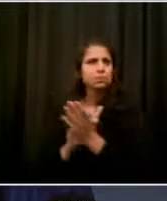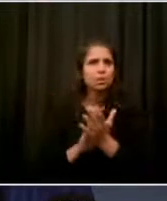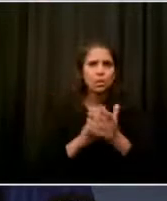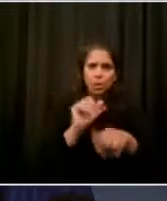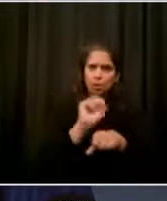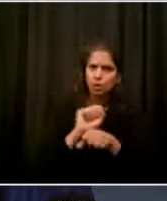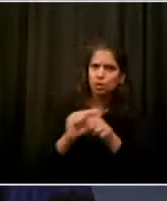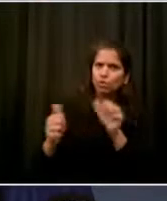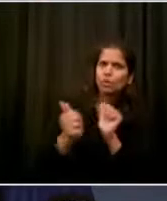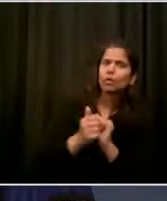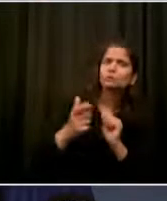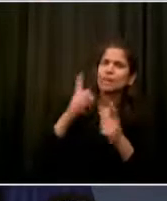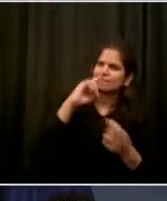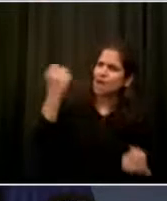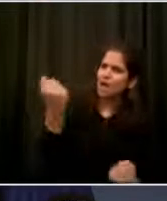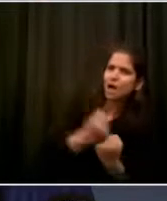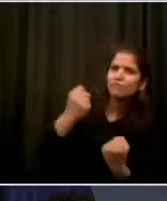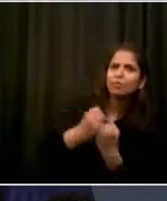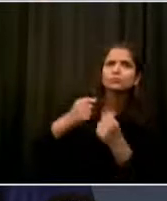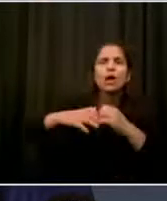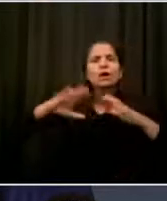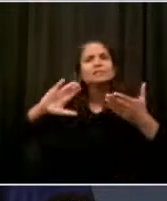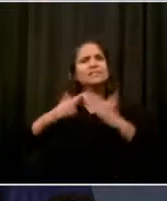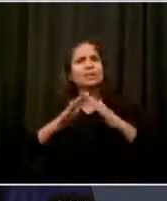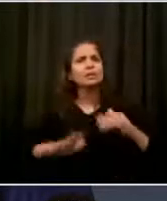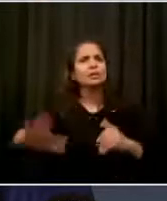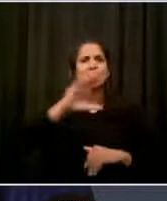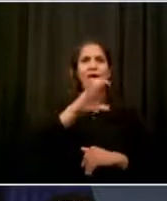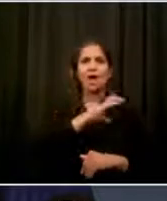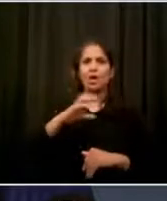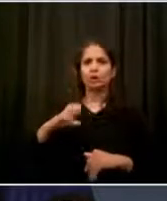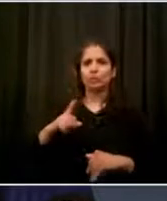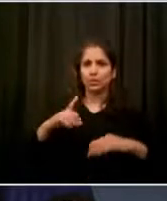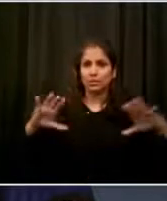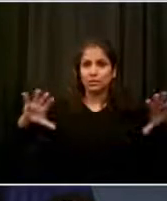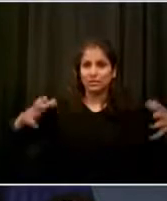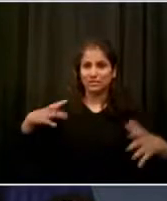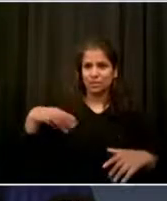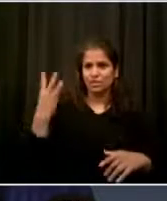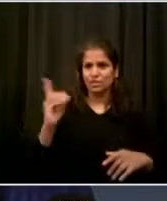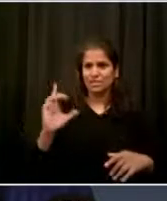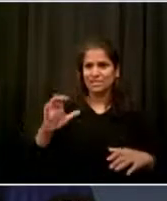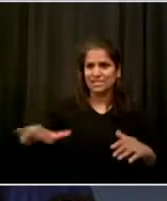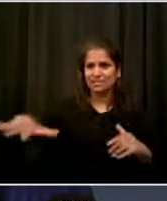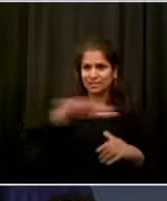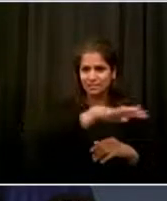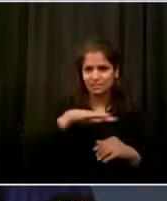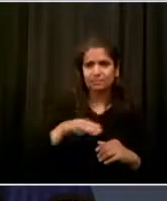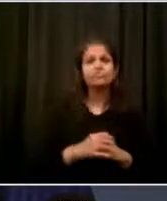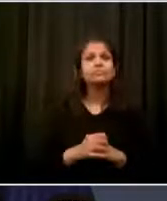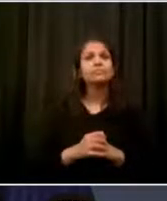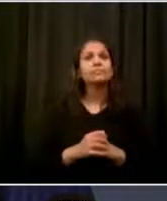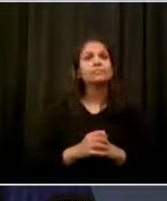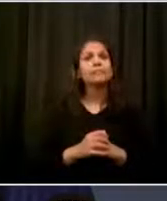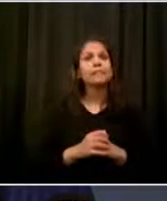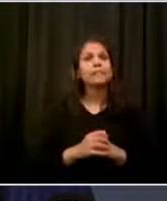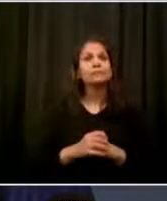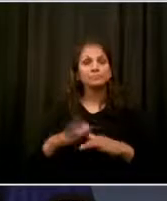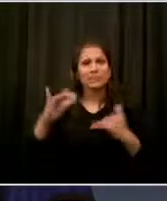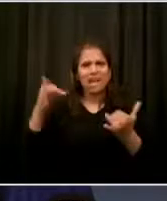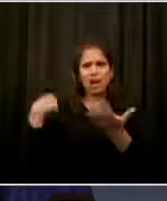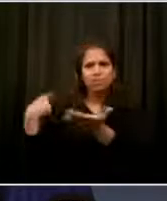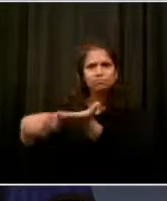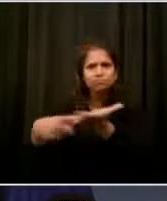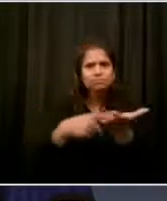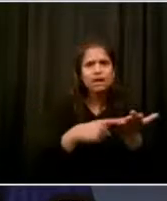Council to find the other four locations. But what will be clear in the street name and on the streets of our city is that message that